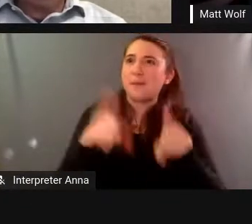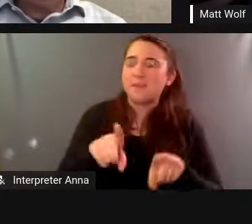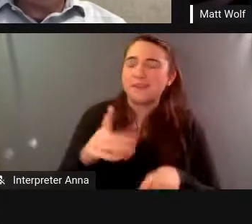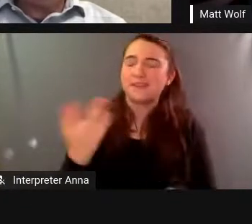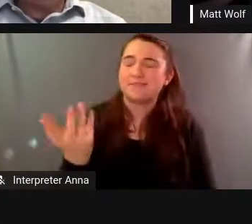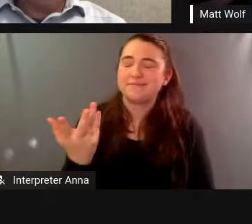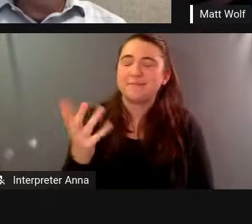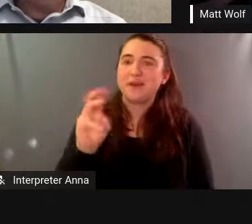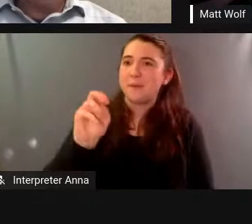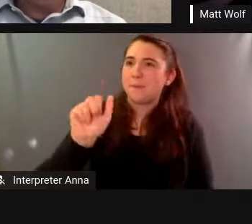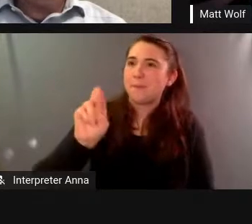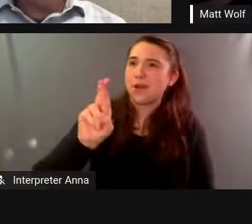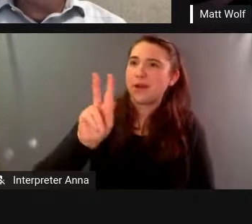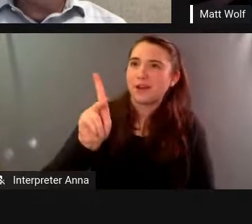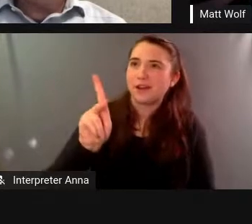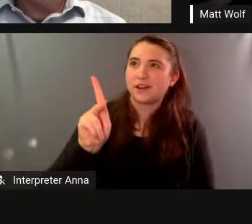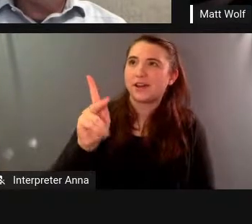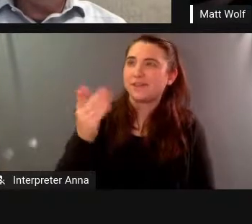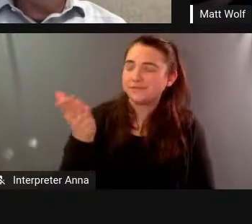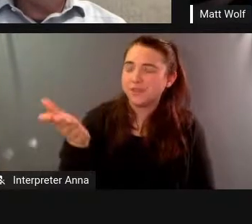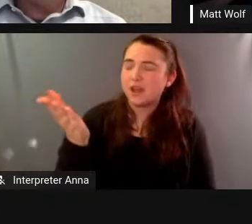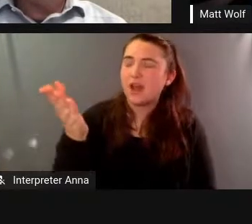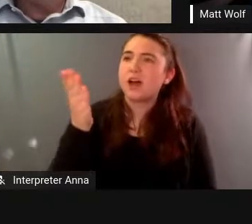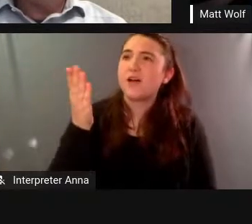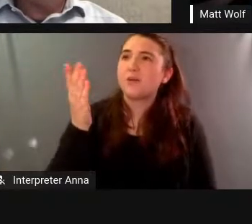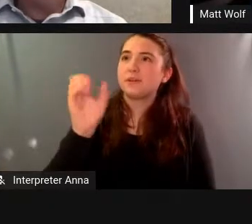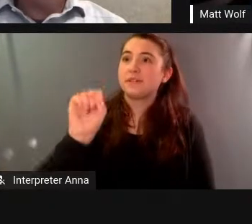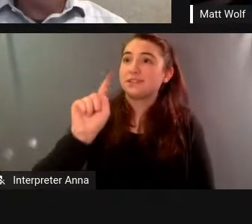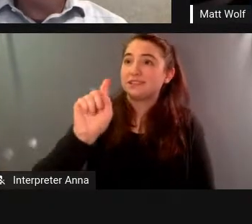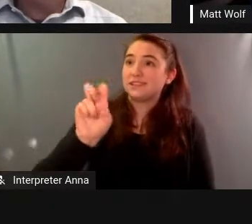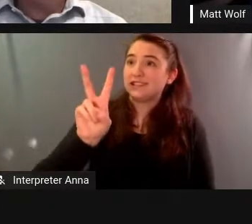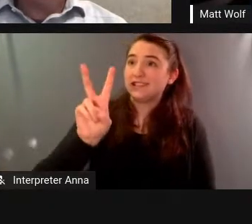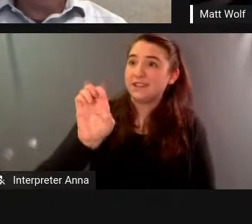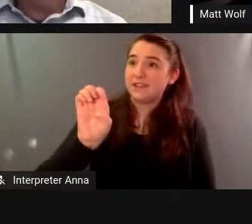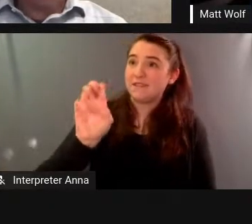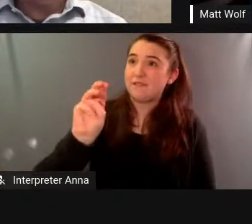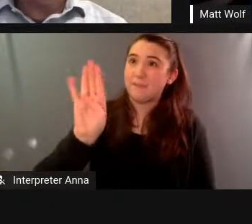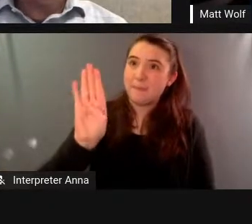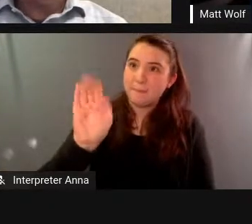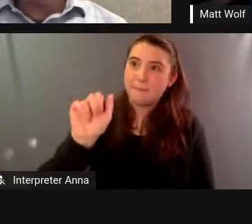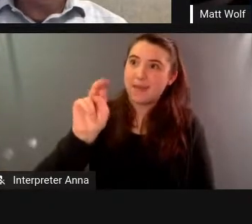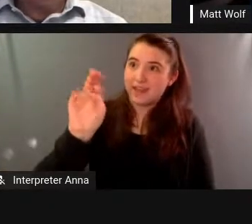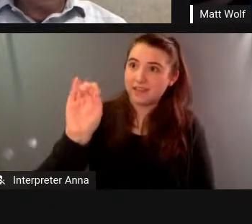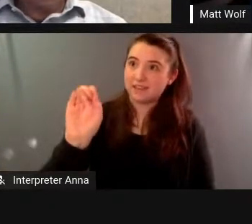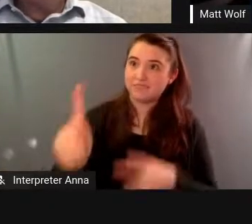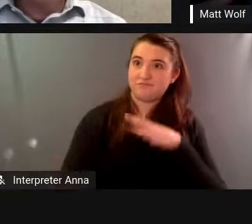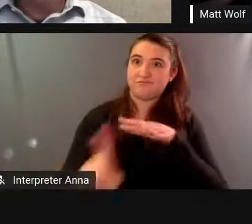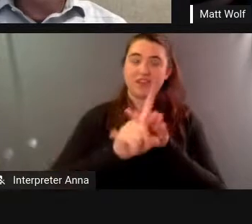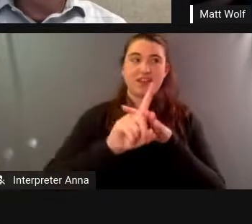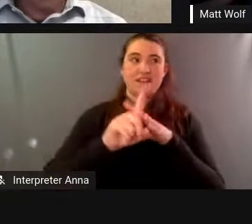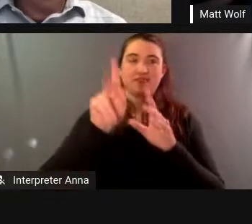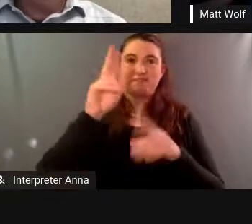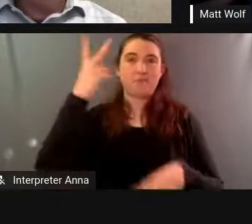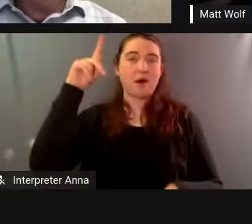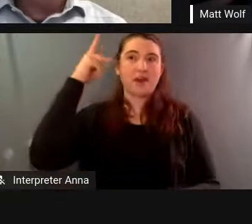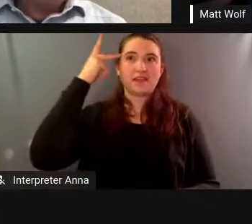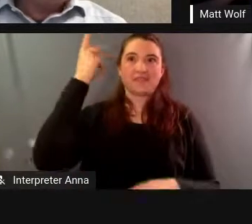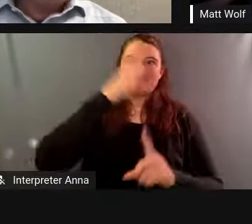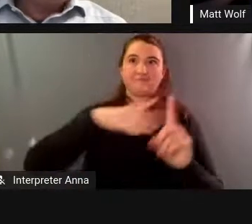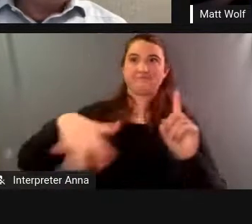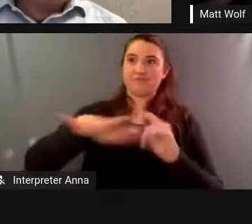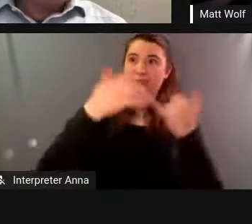you think when steve bannon re-emerges in the political scene as this you know trump's brain